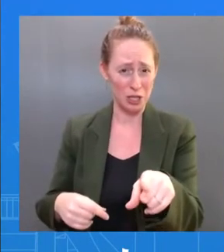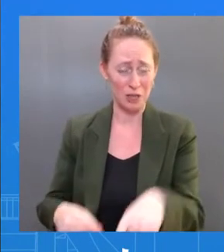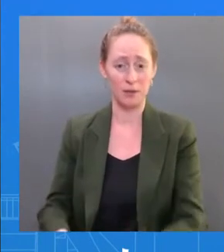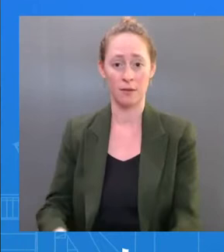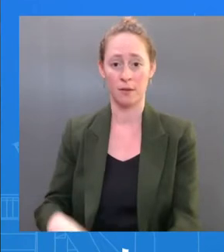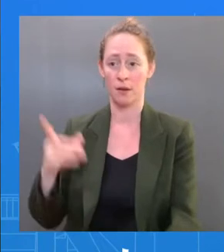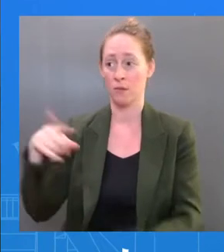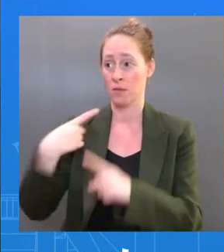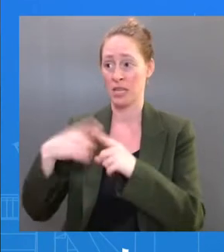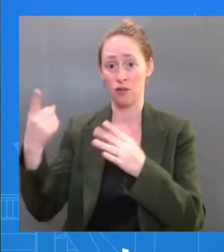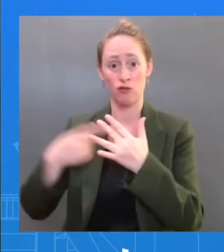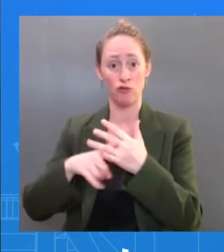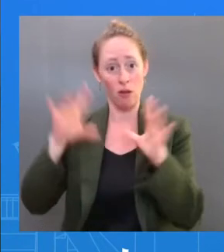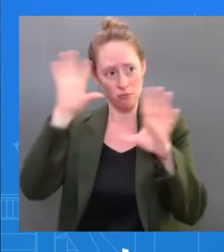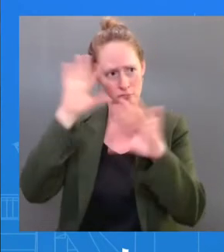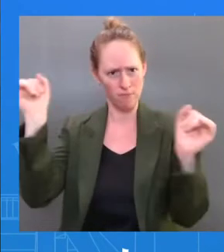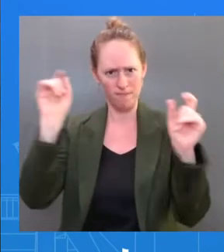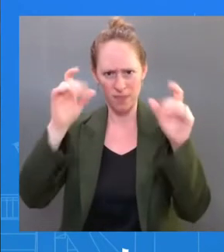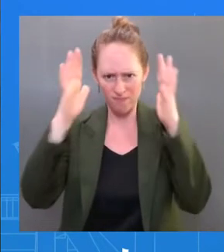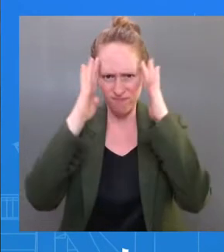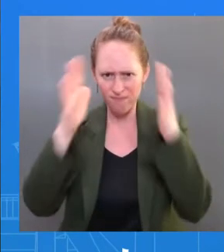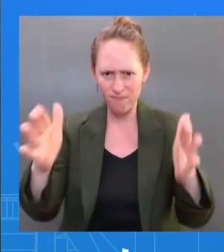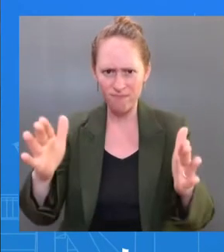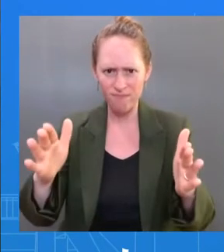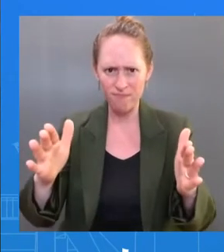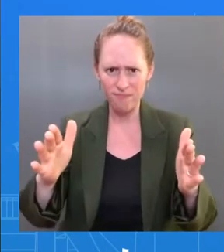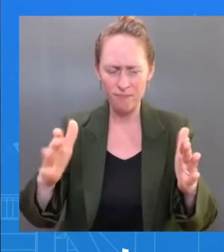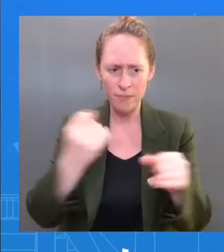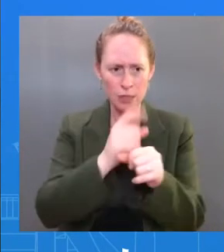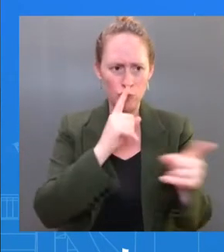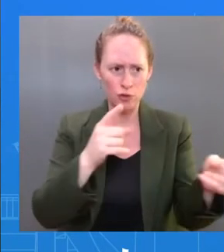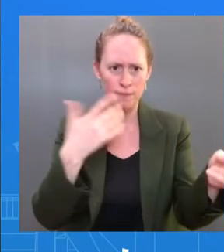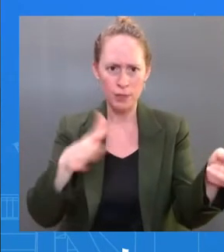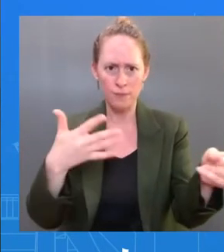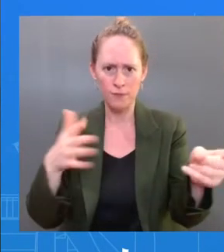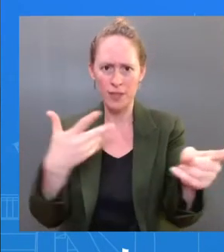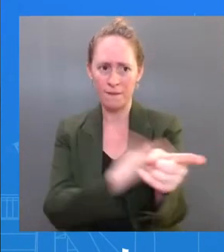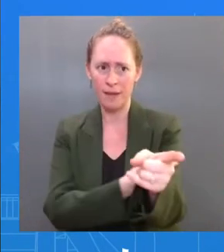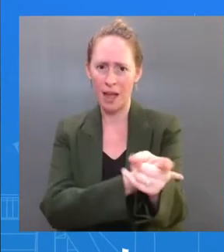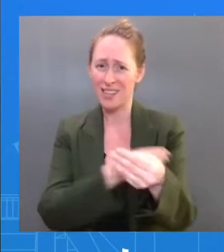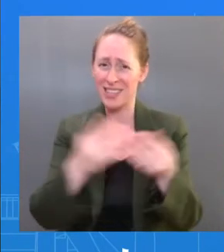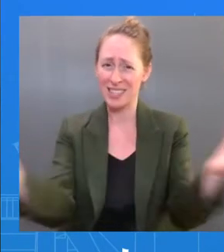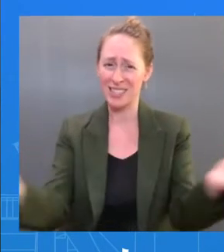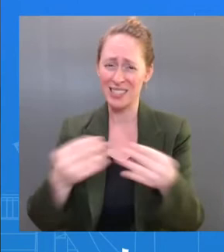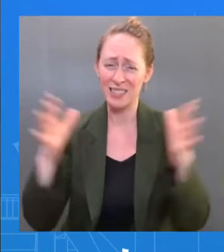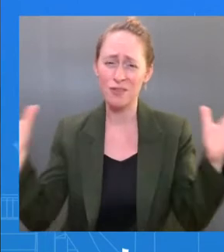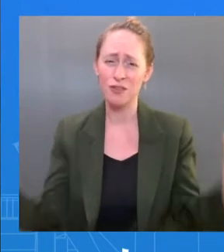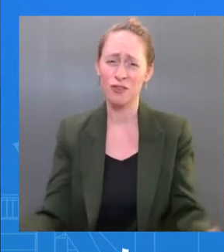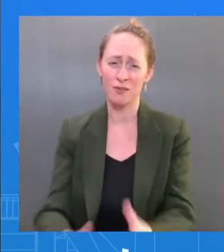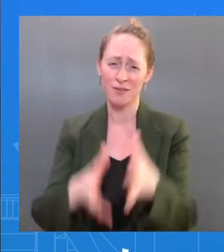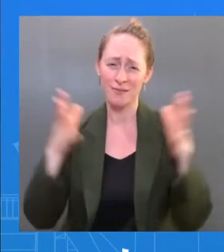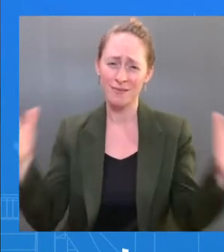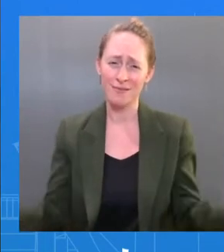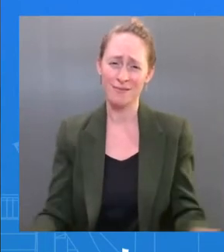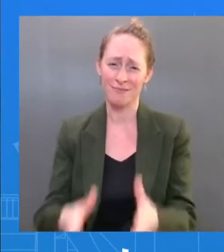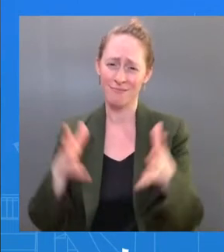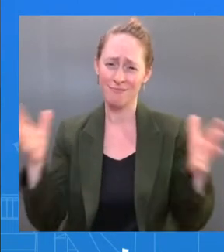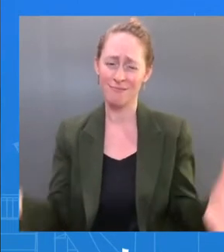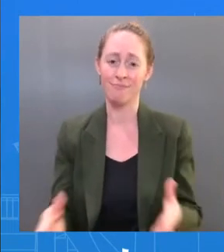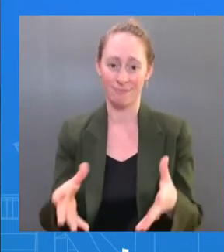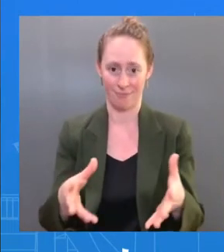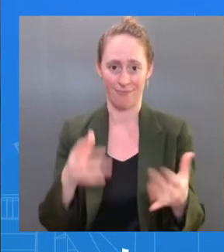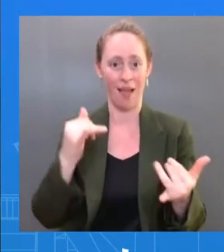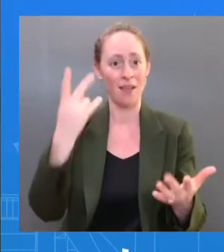get people vaccinated. And so now today, look to today, more and more people are getting closer to having a more normal